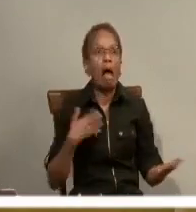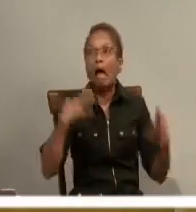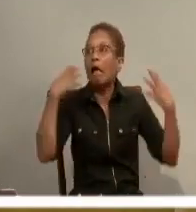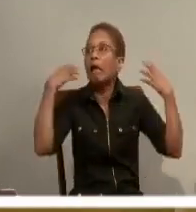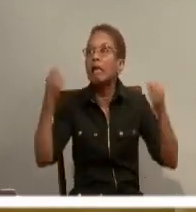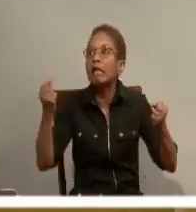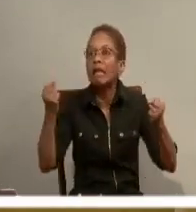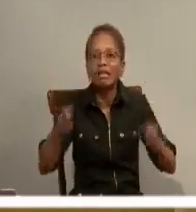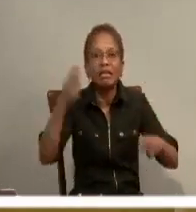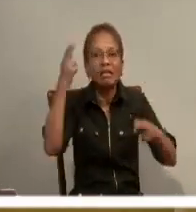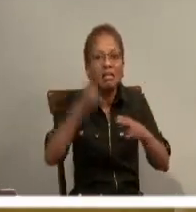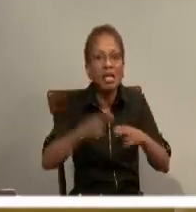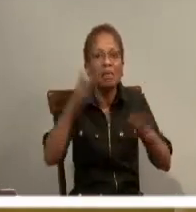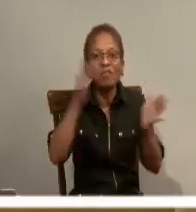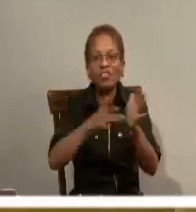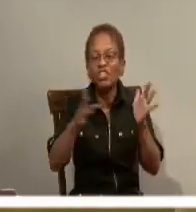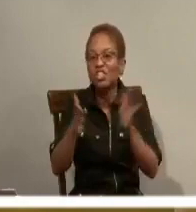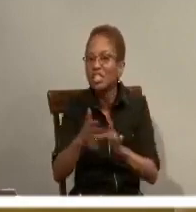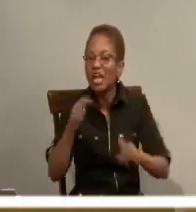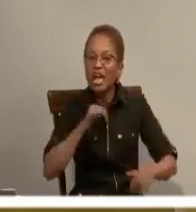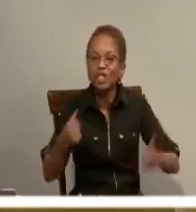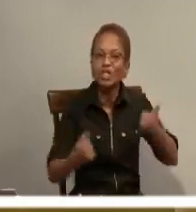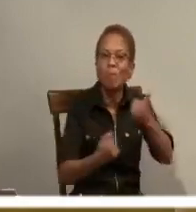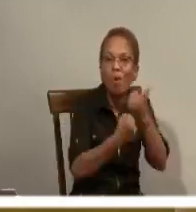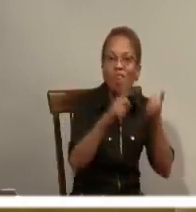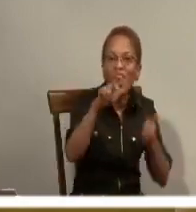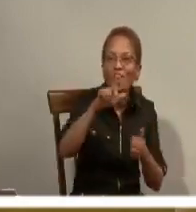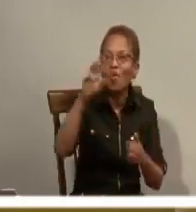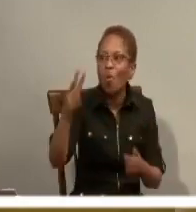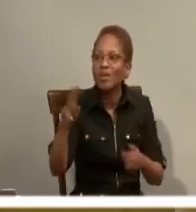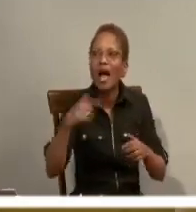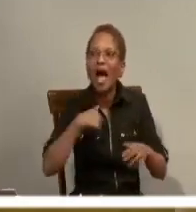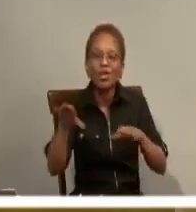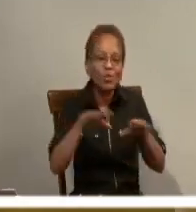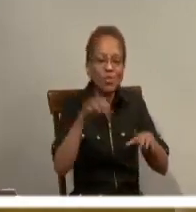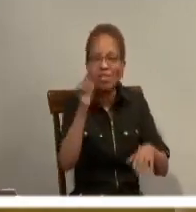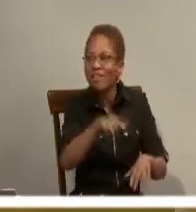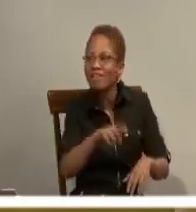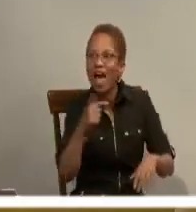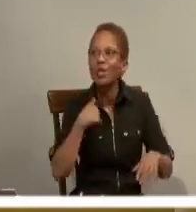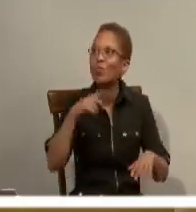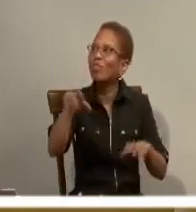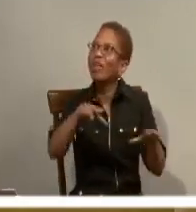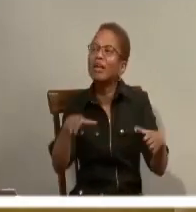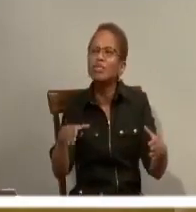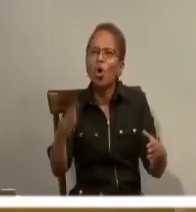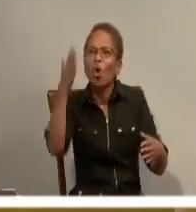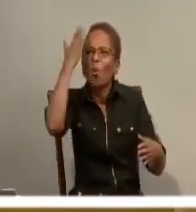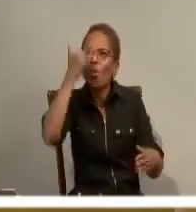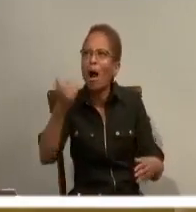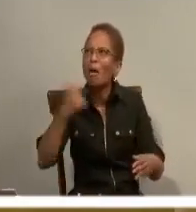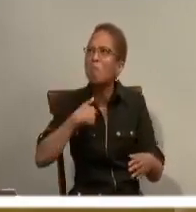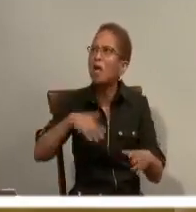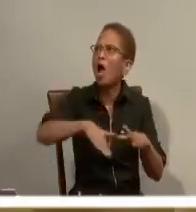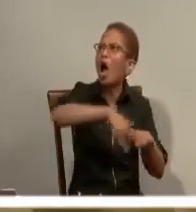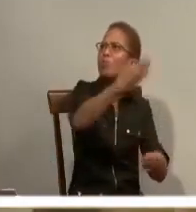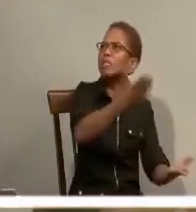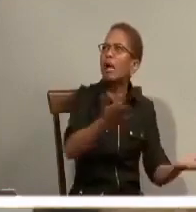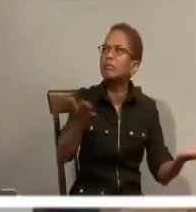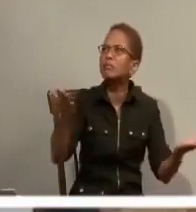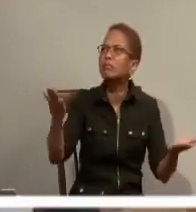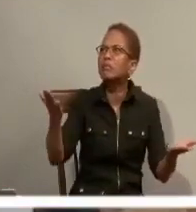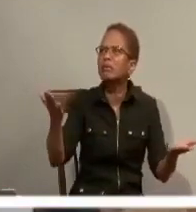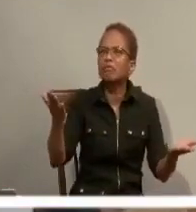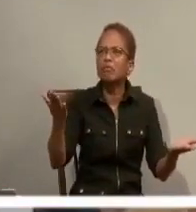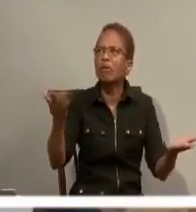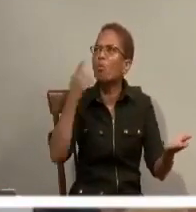We help live in water in your name. We did this in your name and we did that in your name. And he say, who is